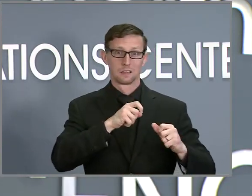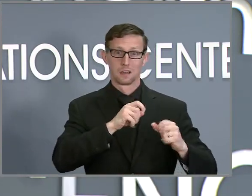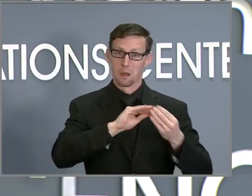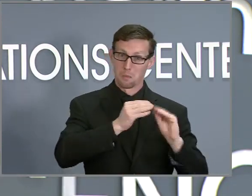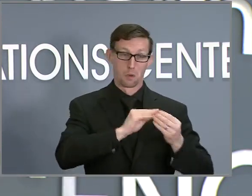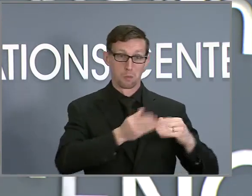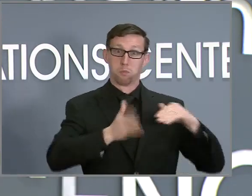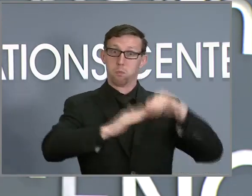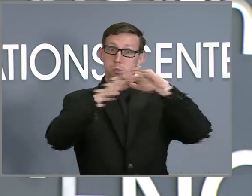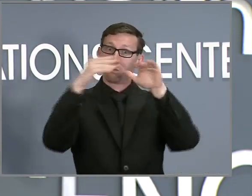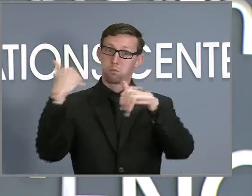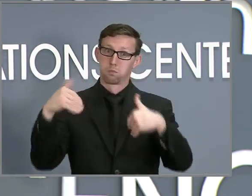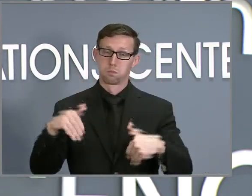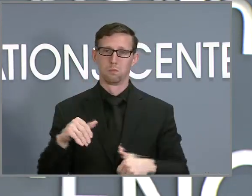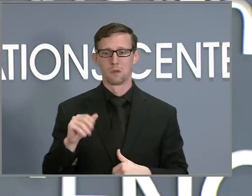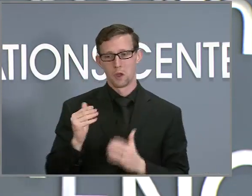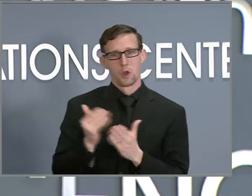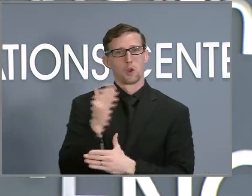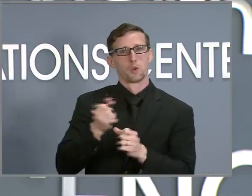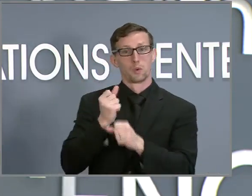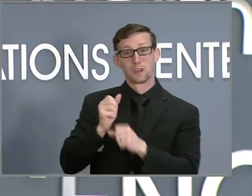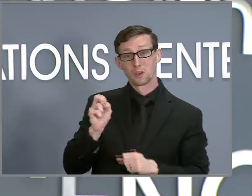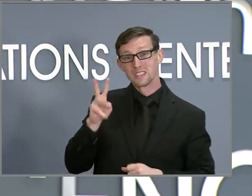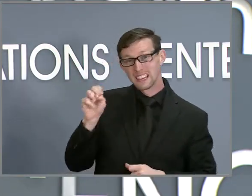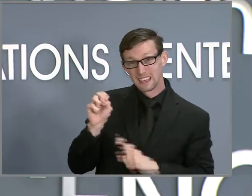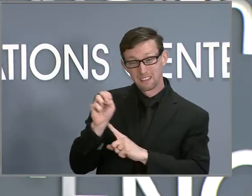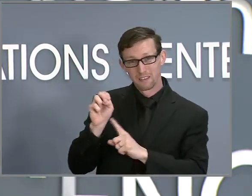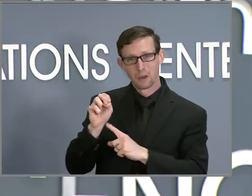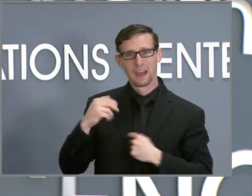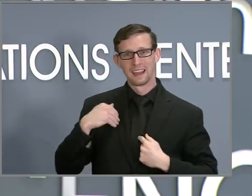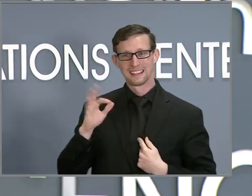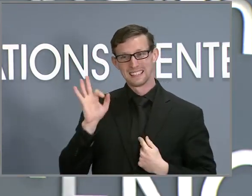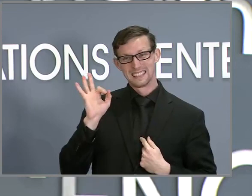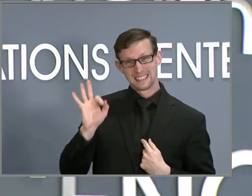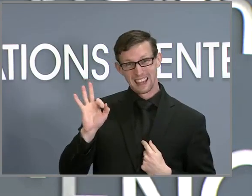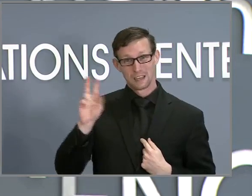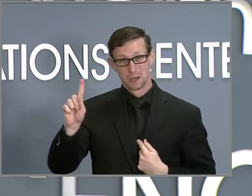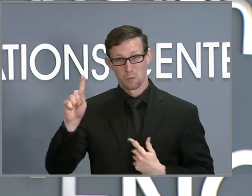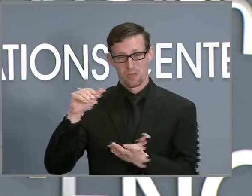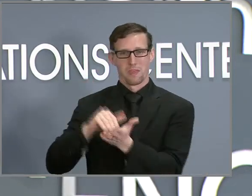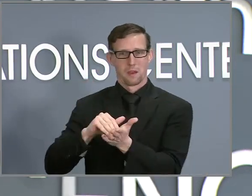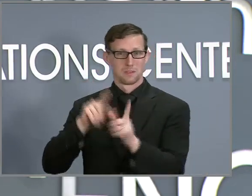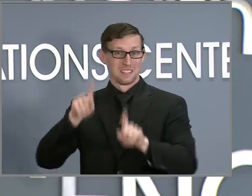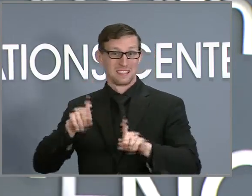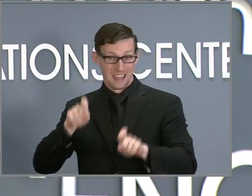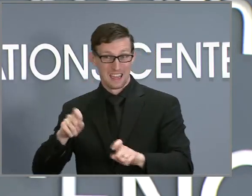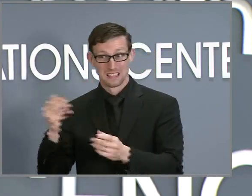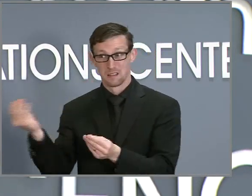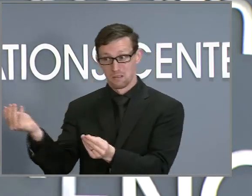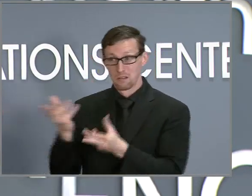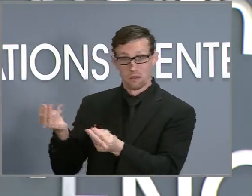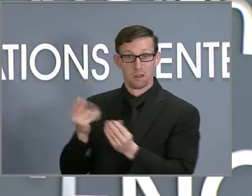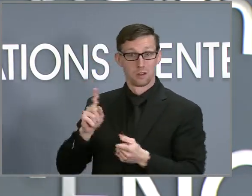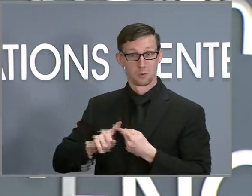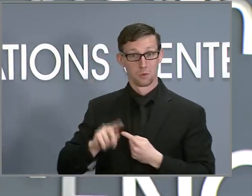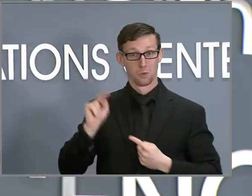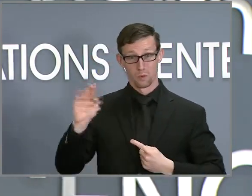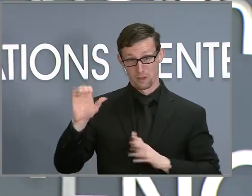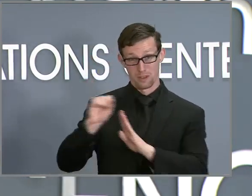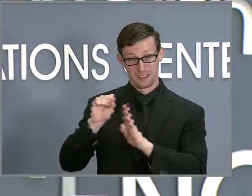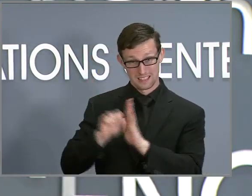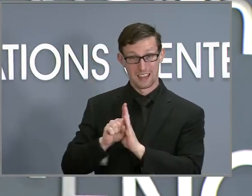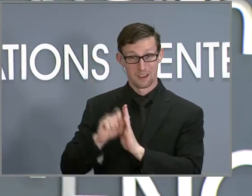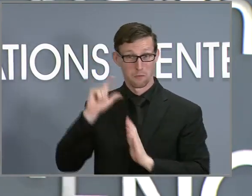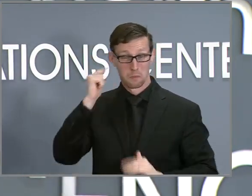tests were reported to the state. I know many people felt the frustration of this increase and had to endure long lines. While